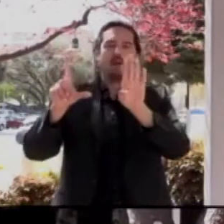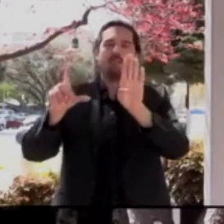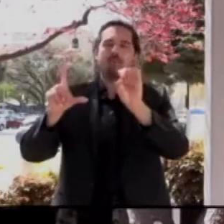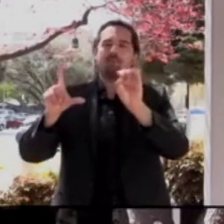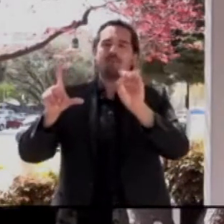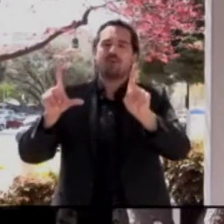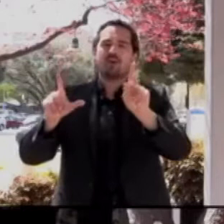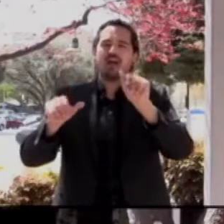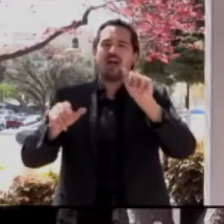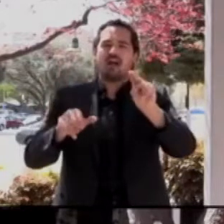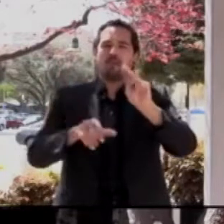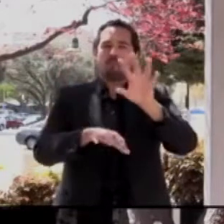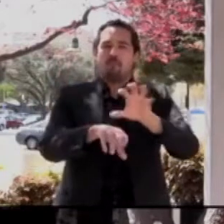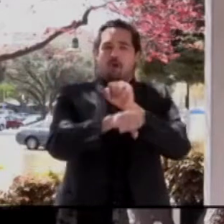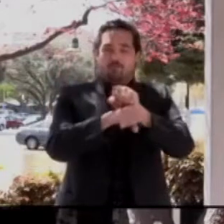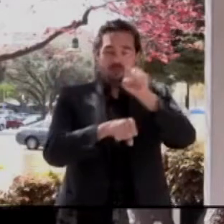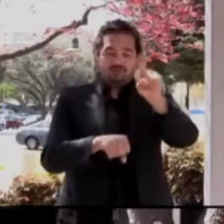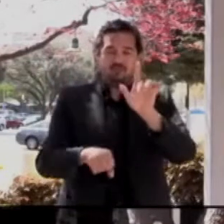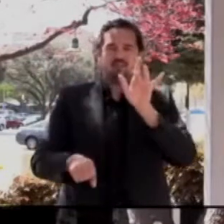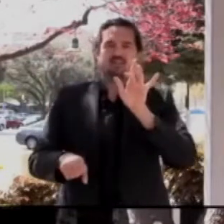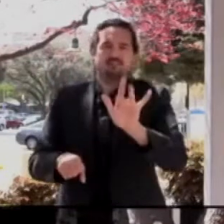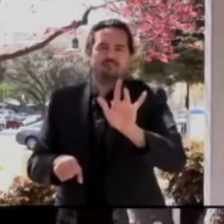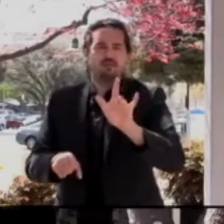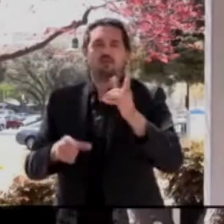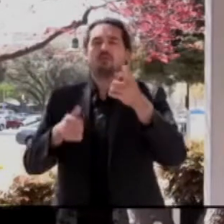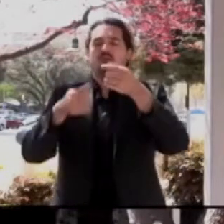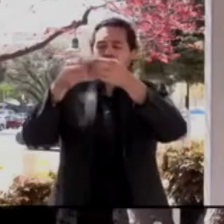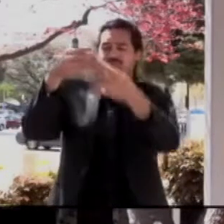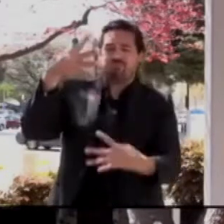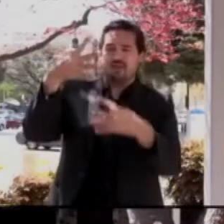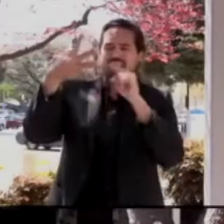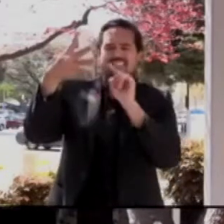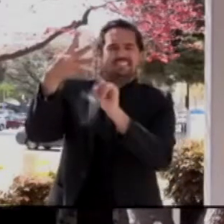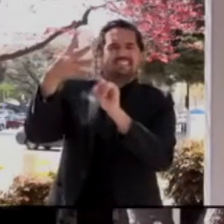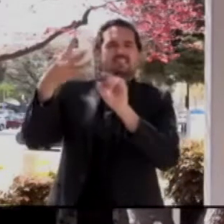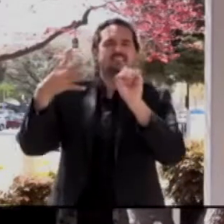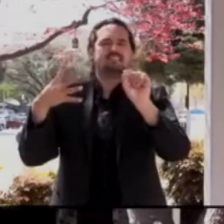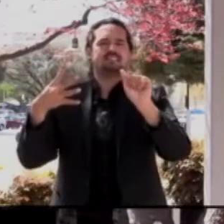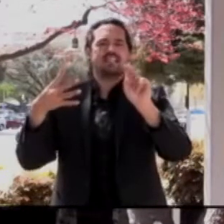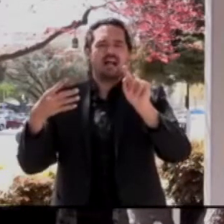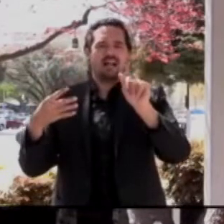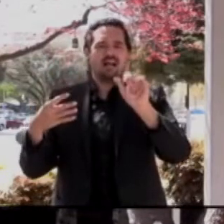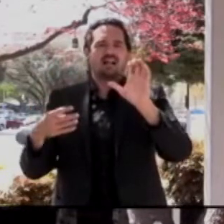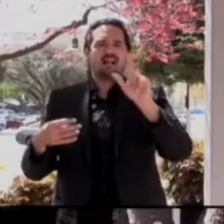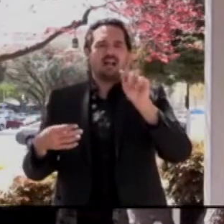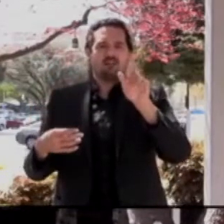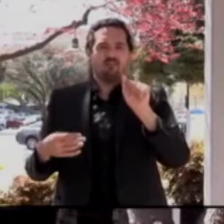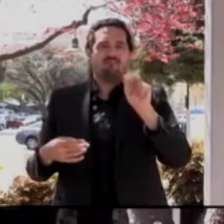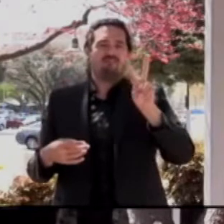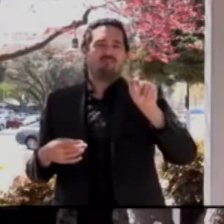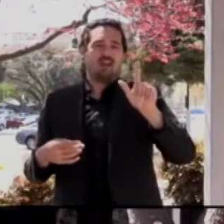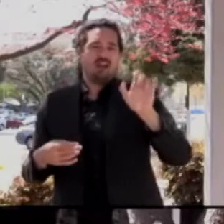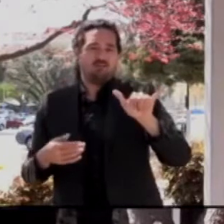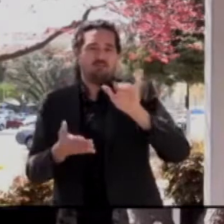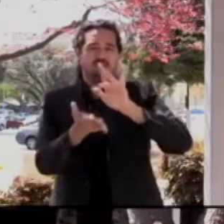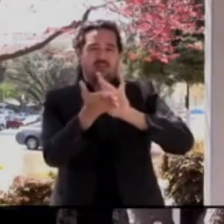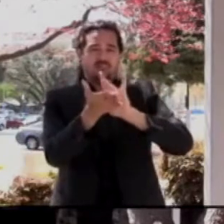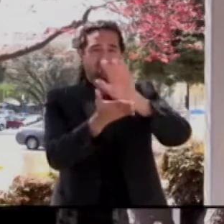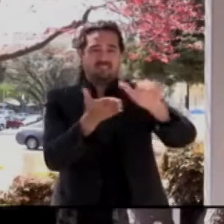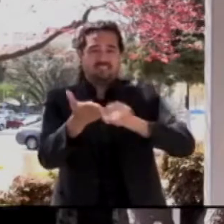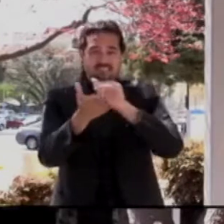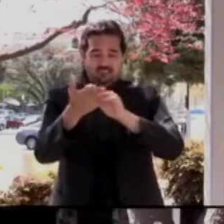Center. We do anticipate heavy traffic to our website over the next few days with this expansion of eligibility.